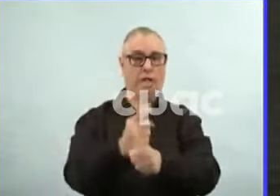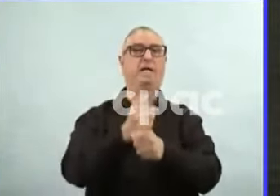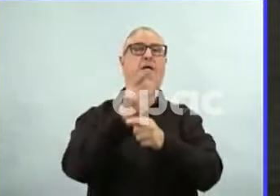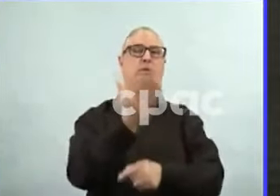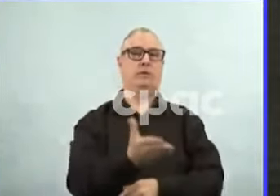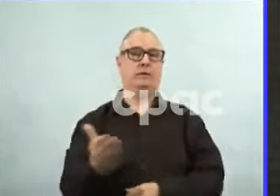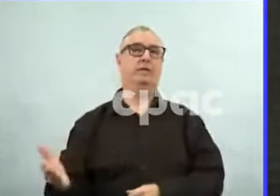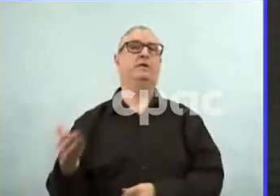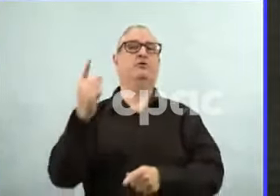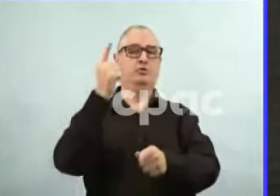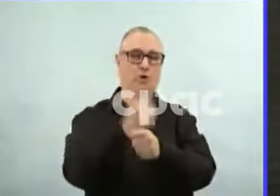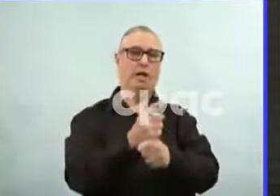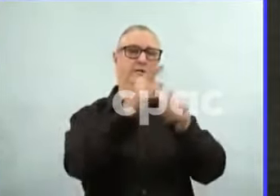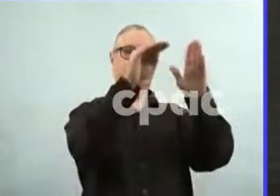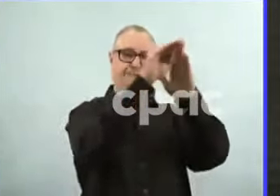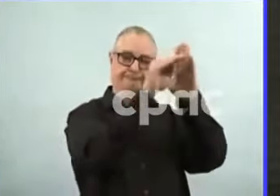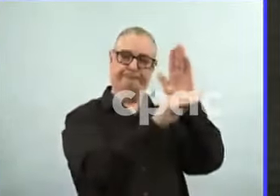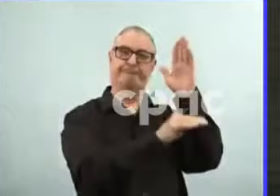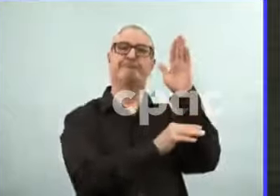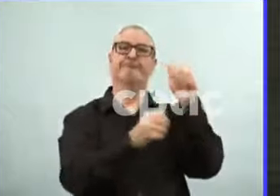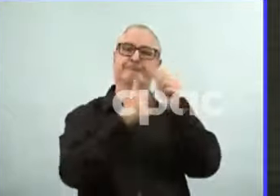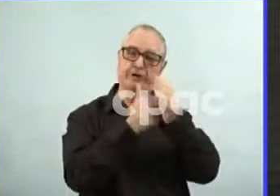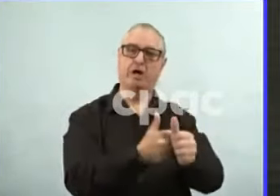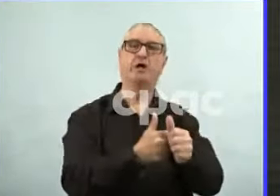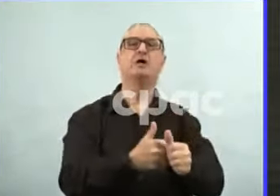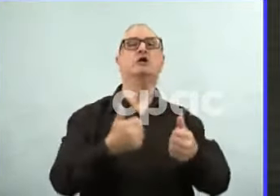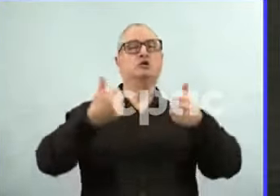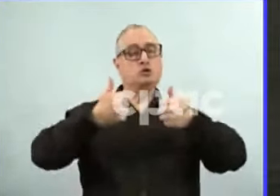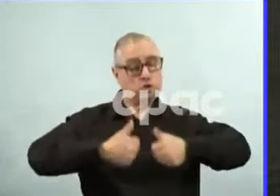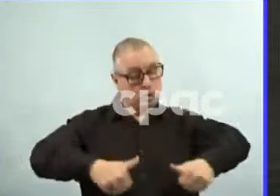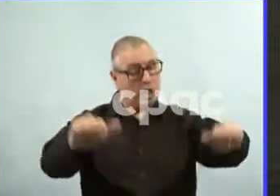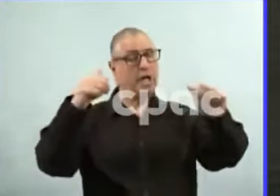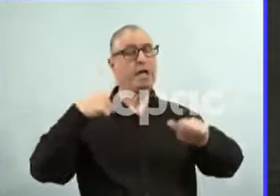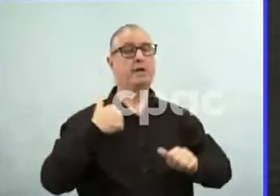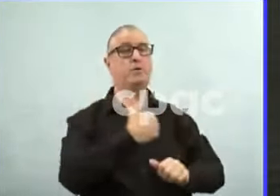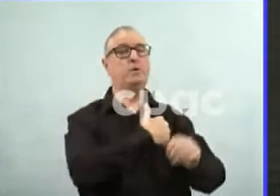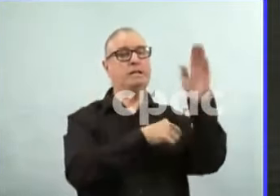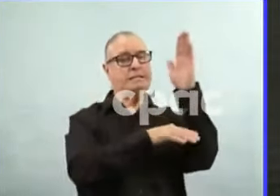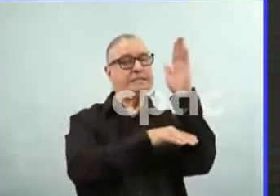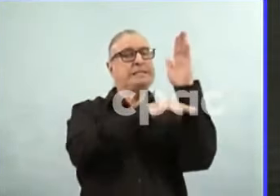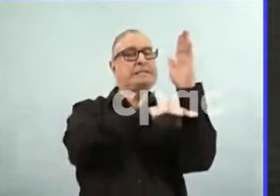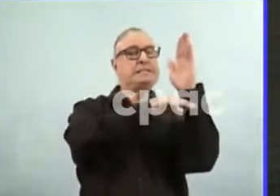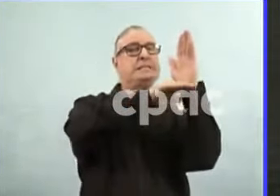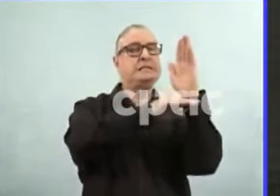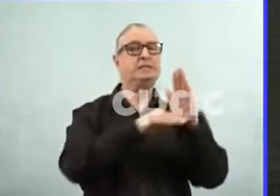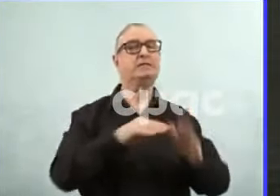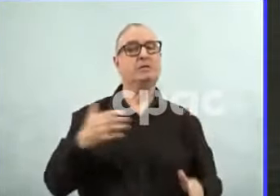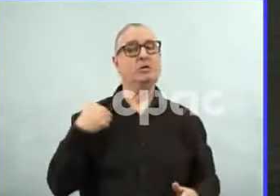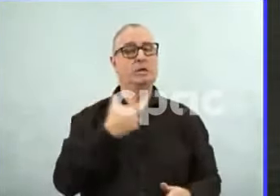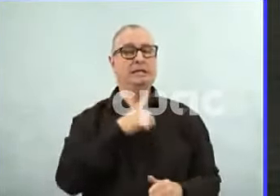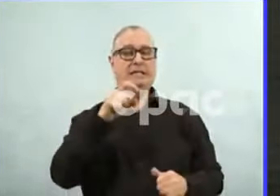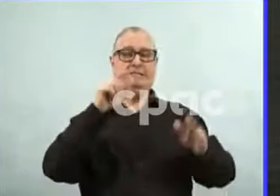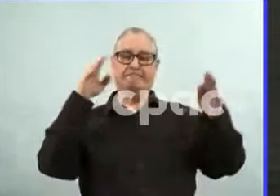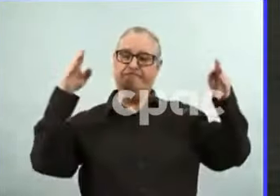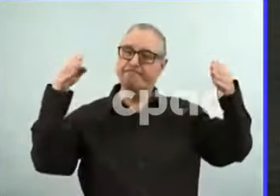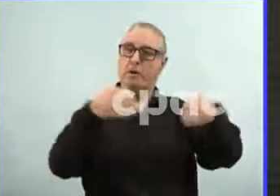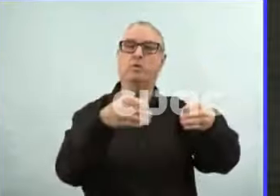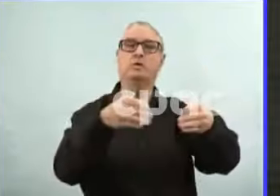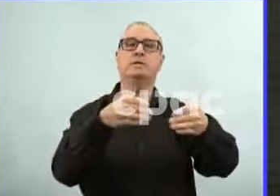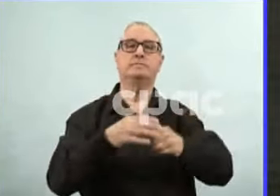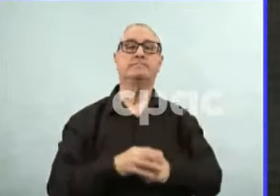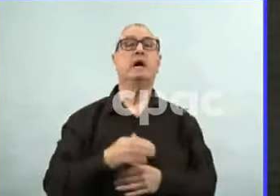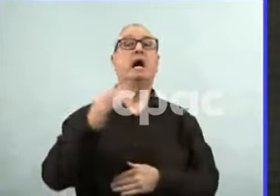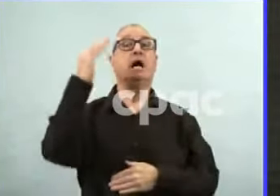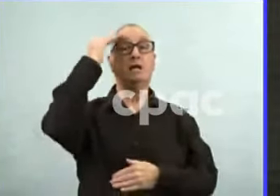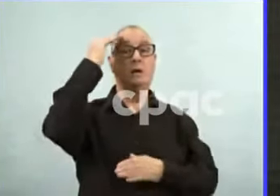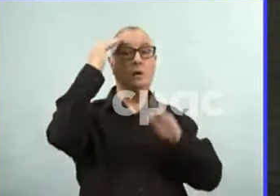Let's focus on those Manitobans. I think that's what we need to do from a societal perspective as well. We need to acknowledge the harms that have been caused and